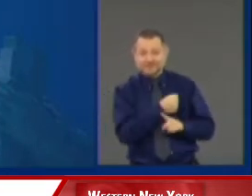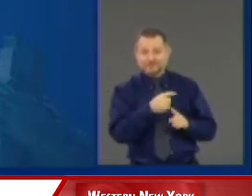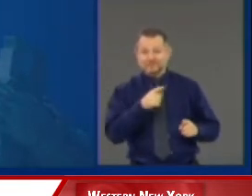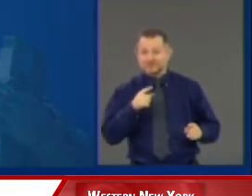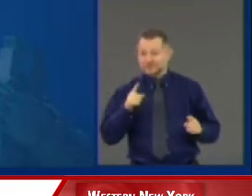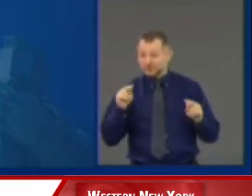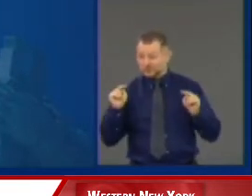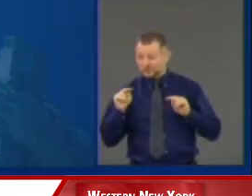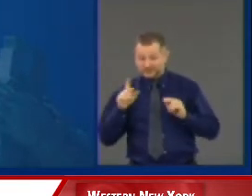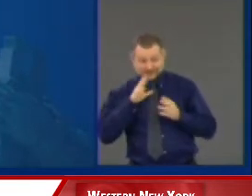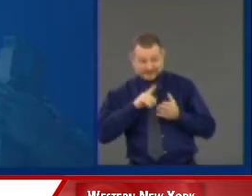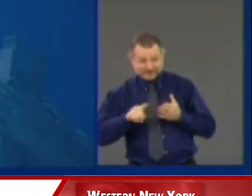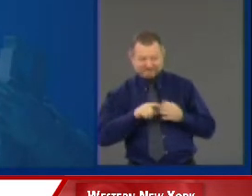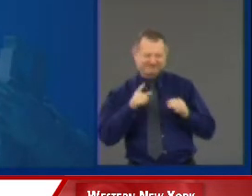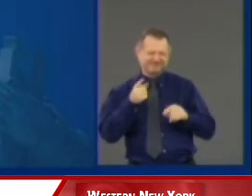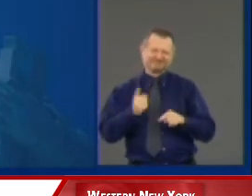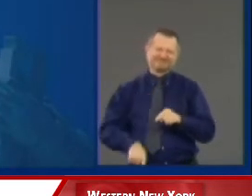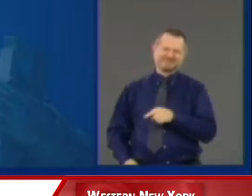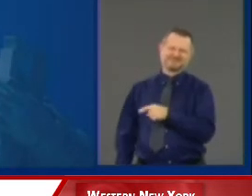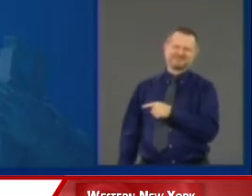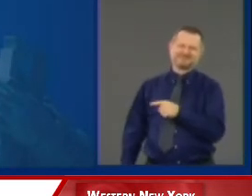department that they work with every day?